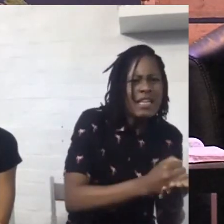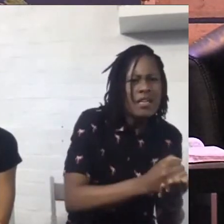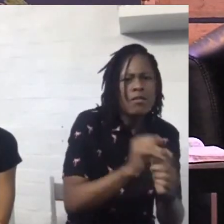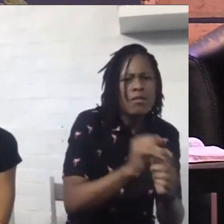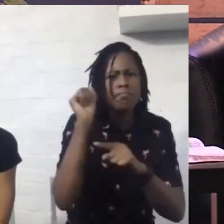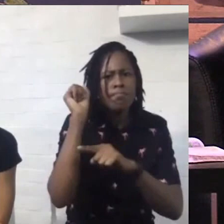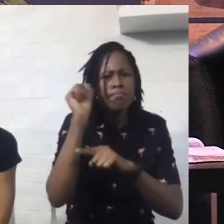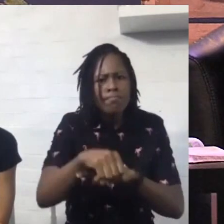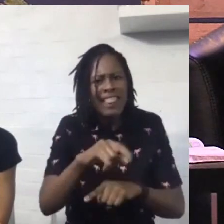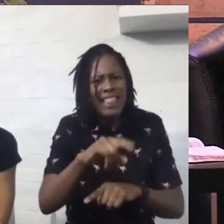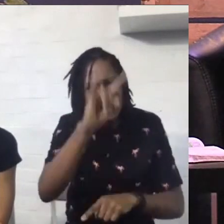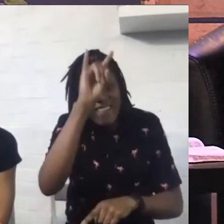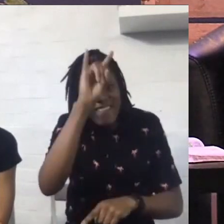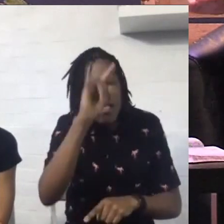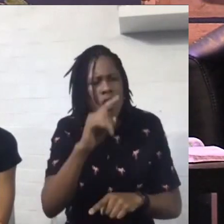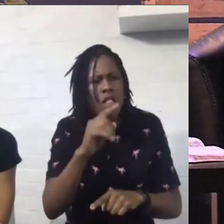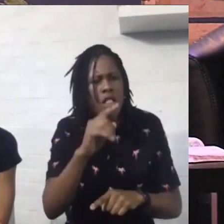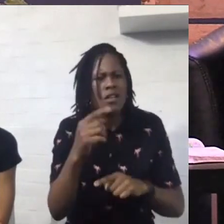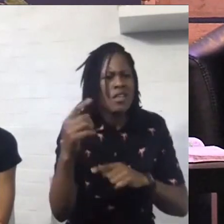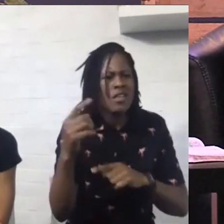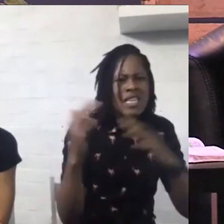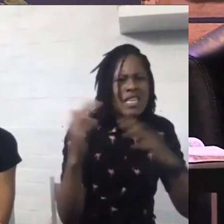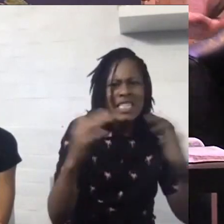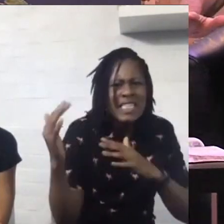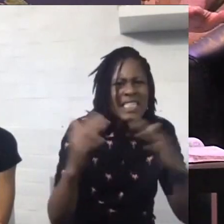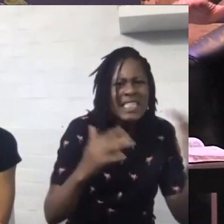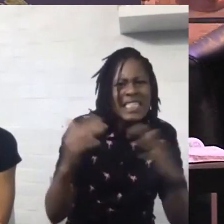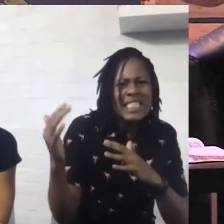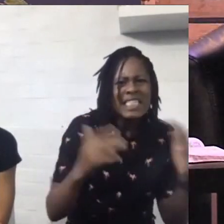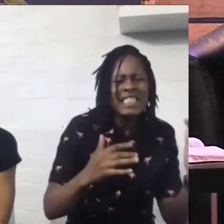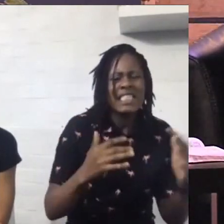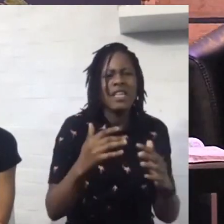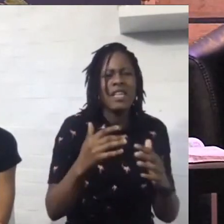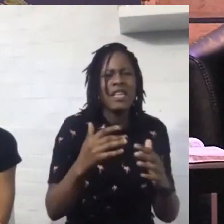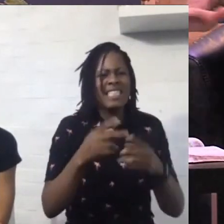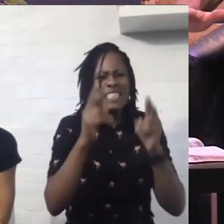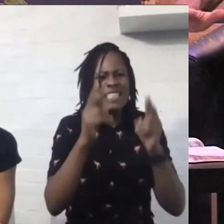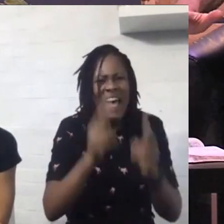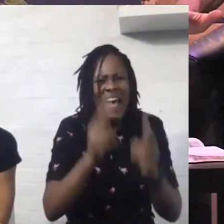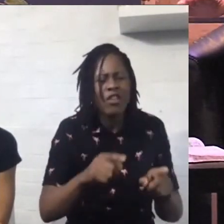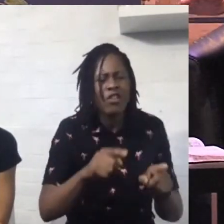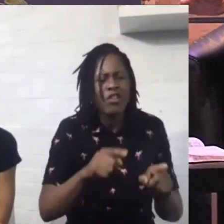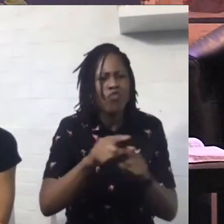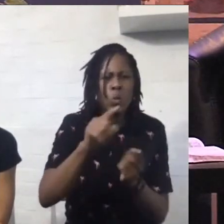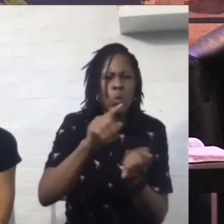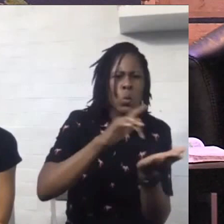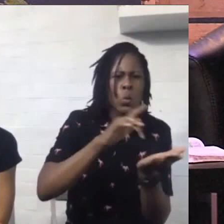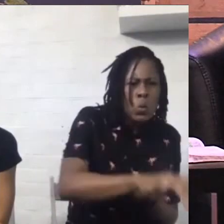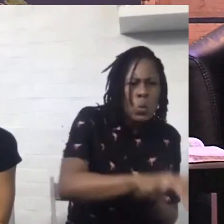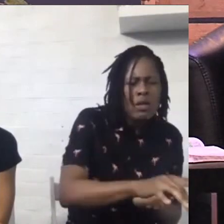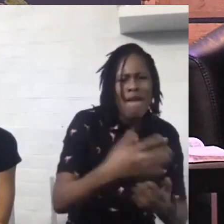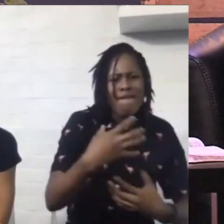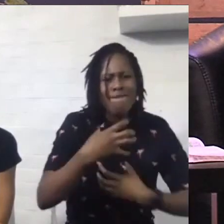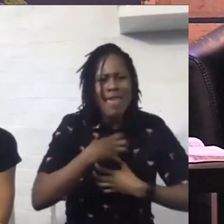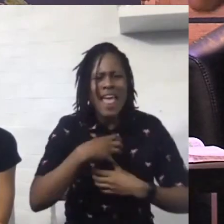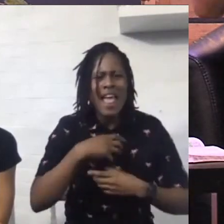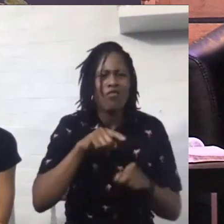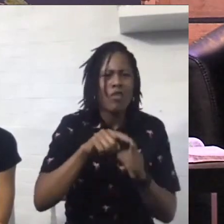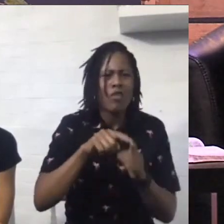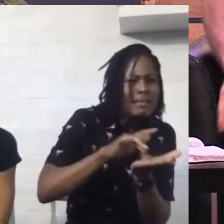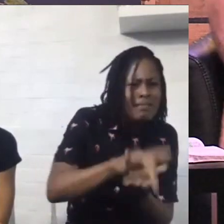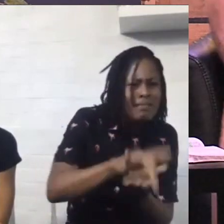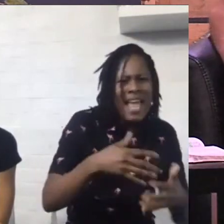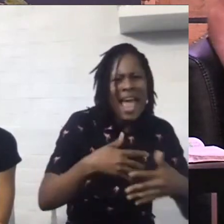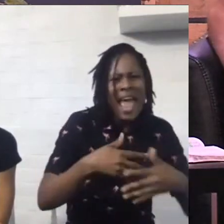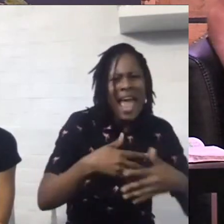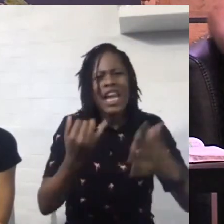against Satan battling against death battling against fear battling against every curse and he's the prince